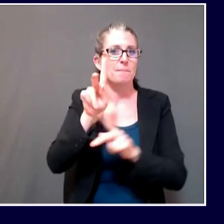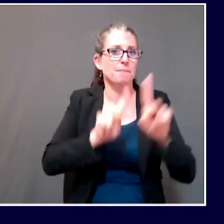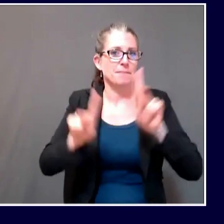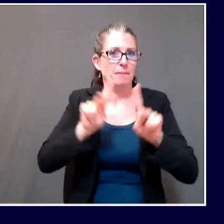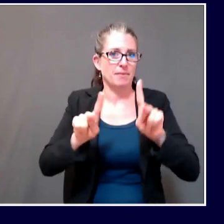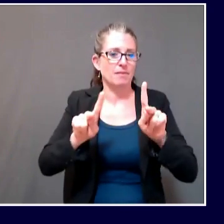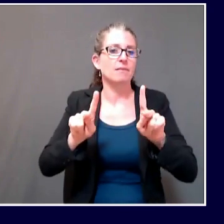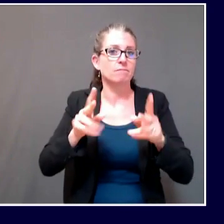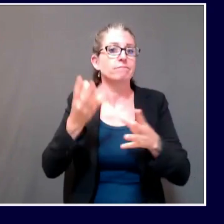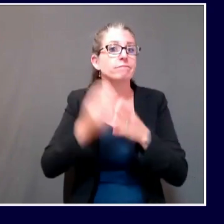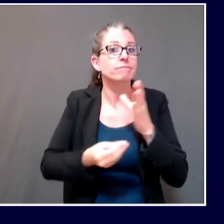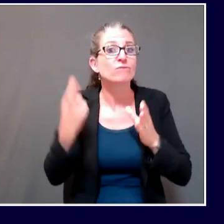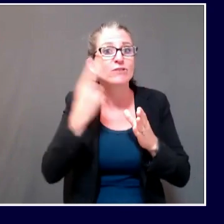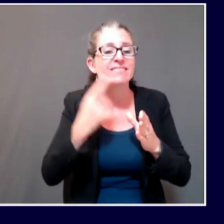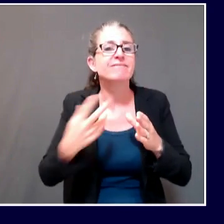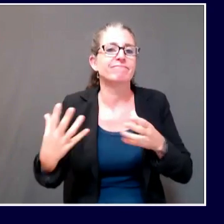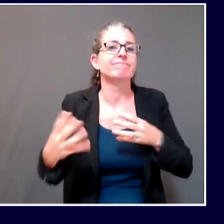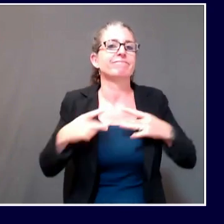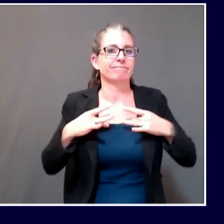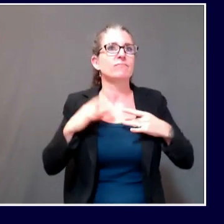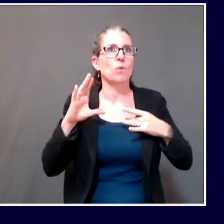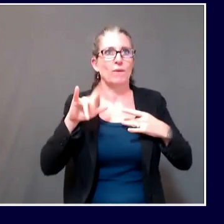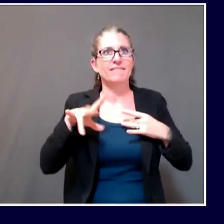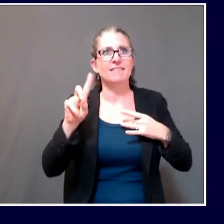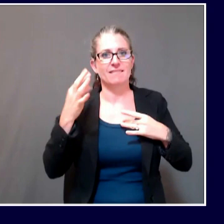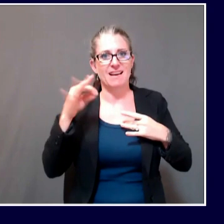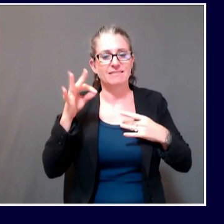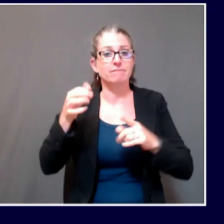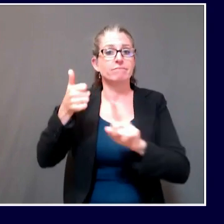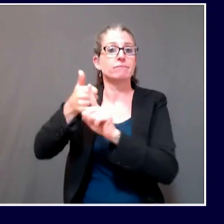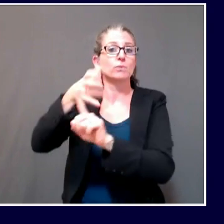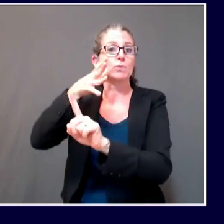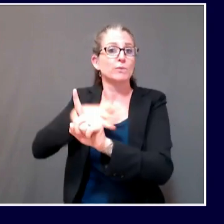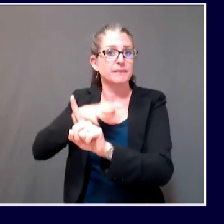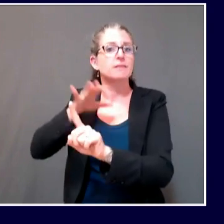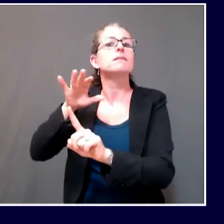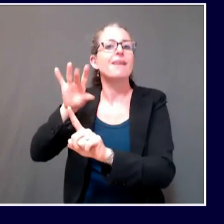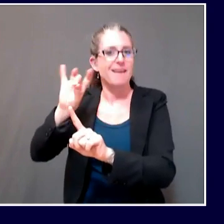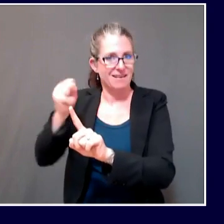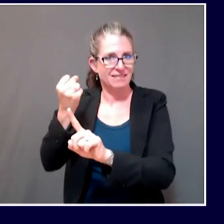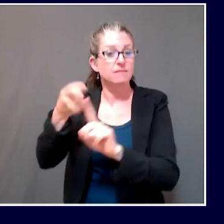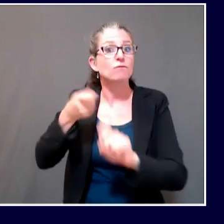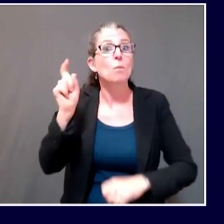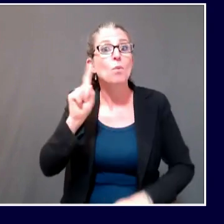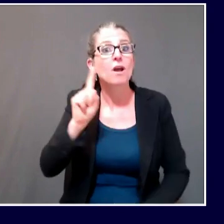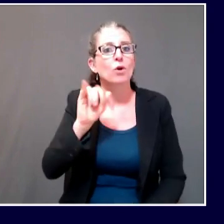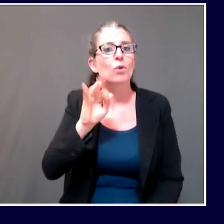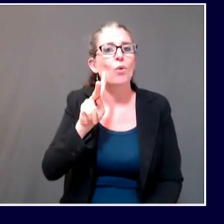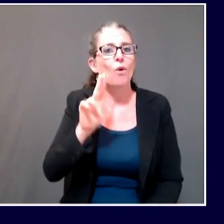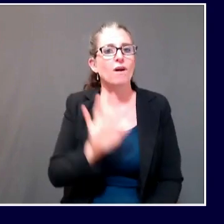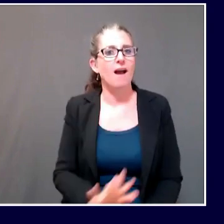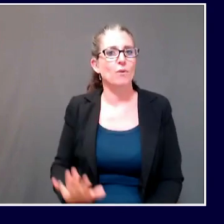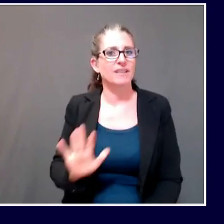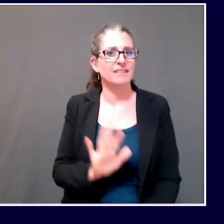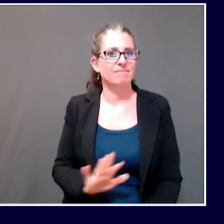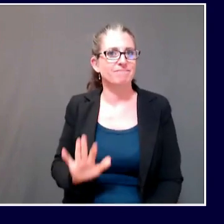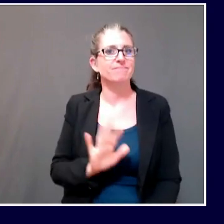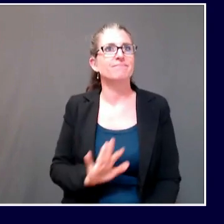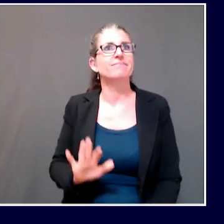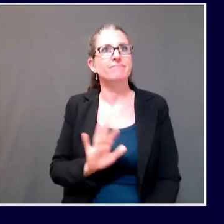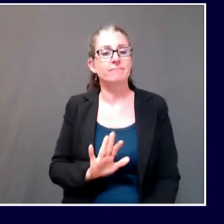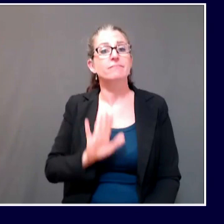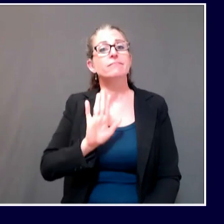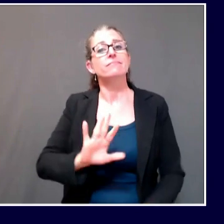individual was a woman in her 80s from York County. We offer her friends, family, and her entire